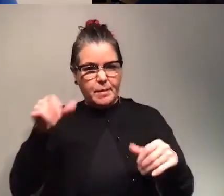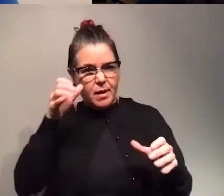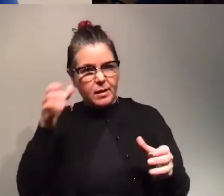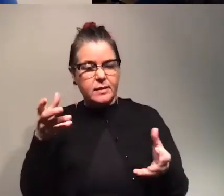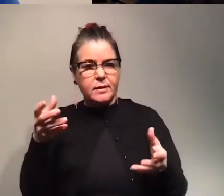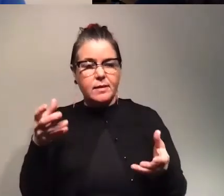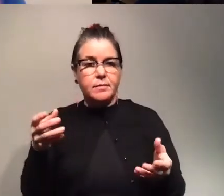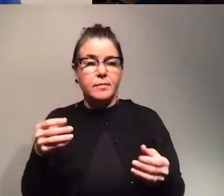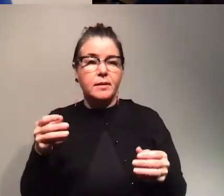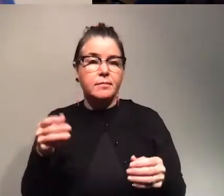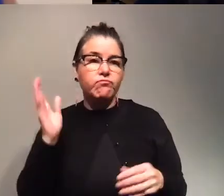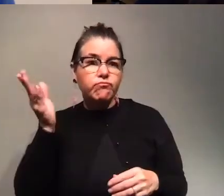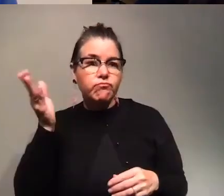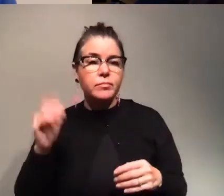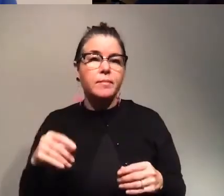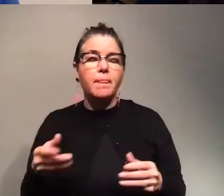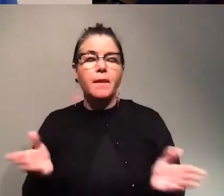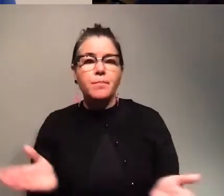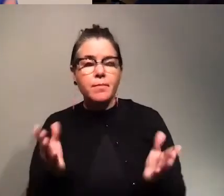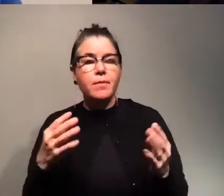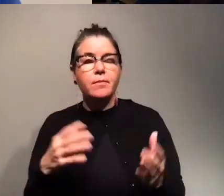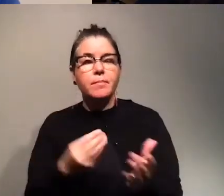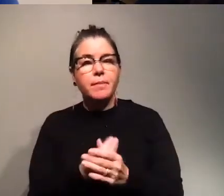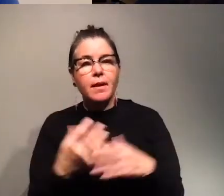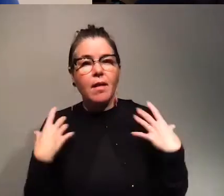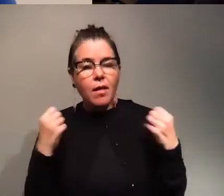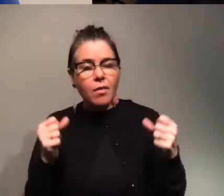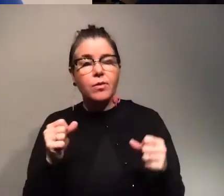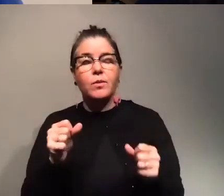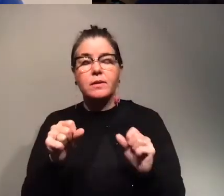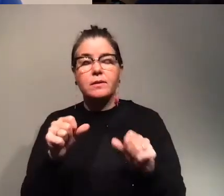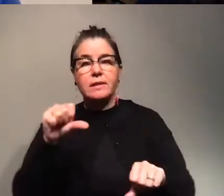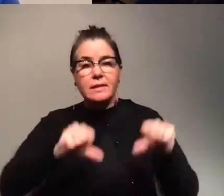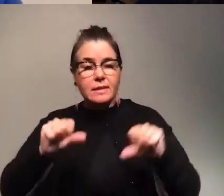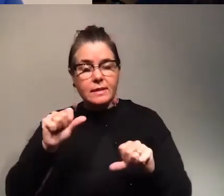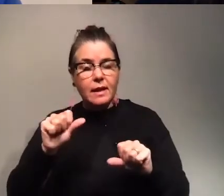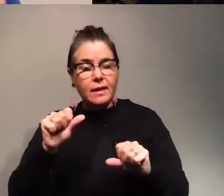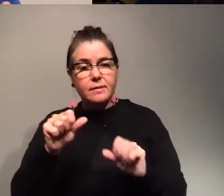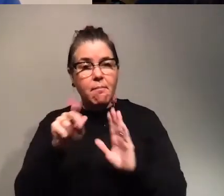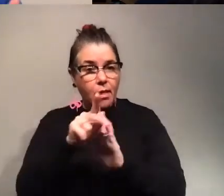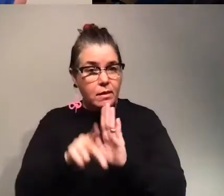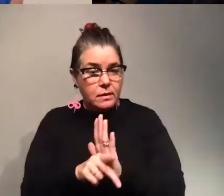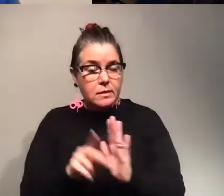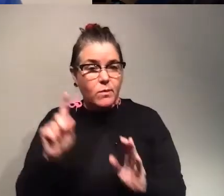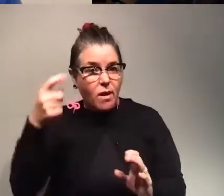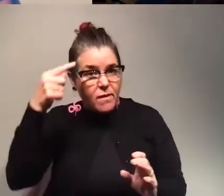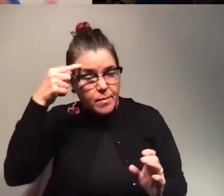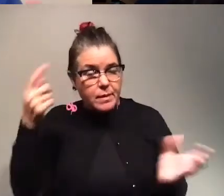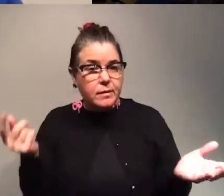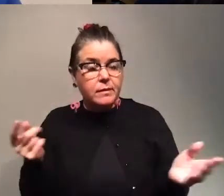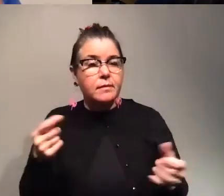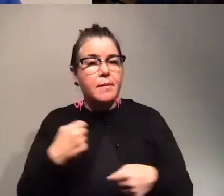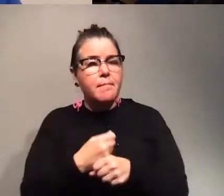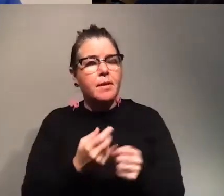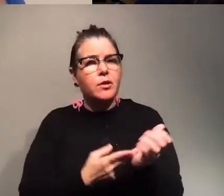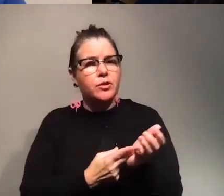they can promote plant health or work in science policy to regulate food products and making sure that those products that are